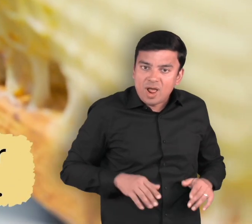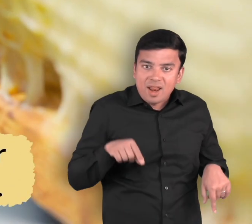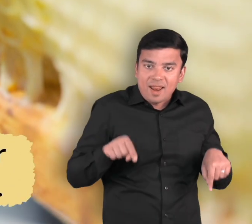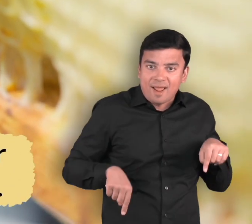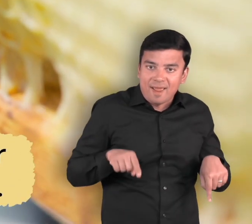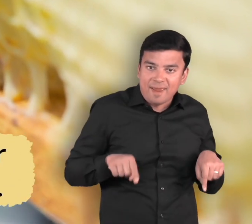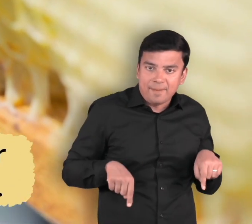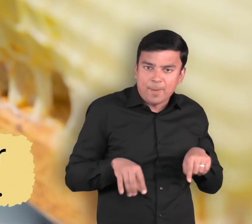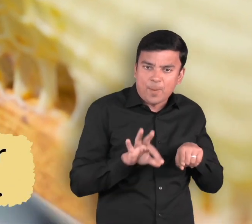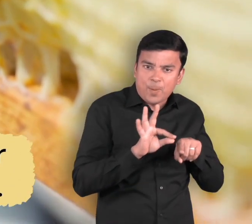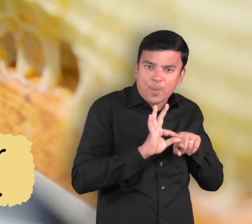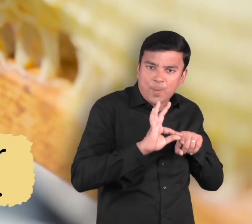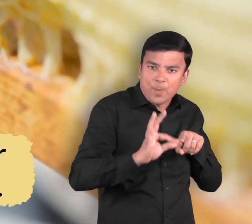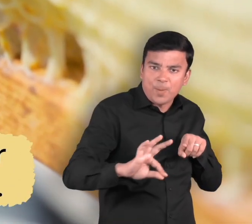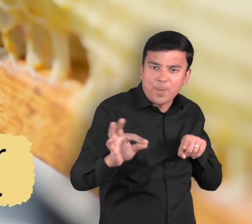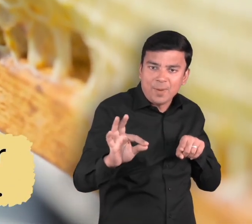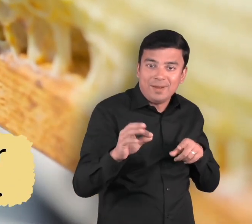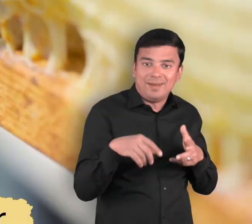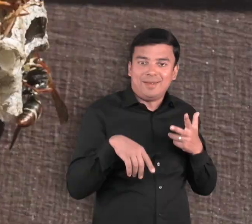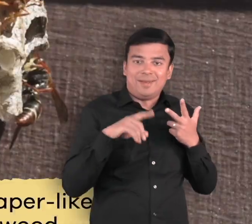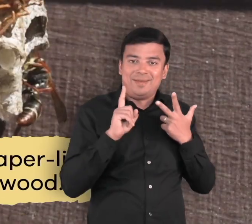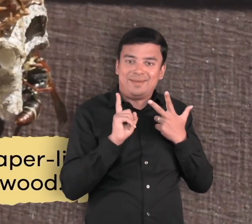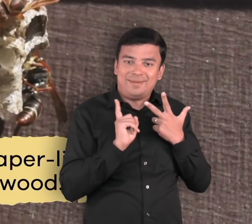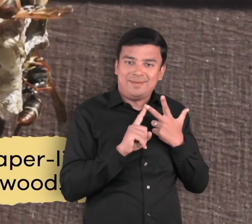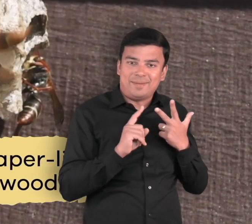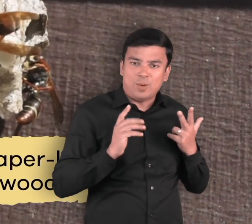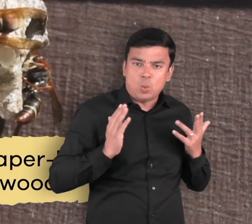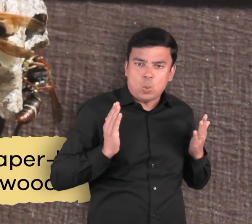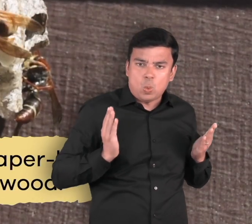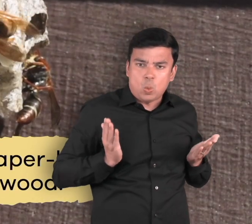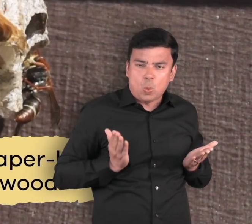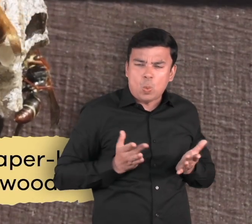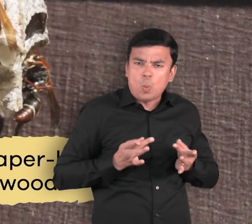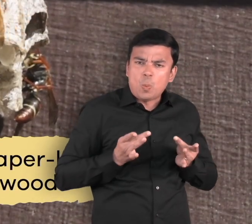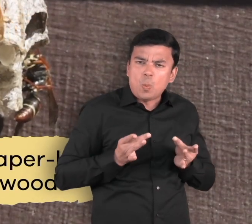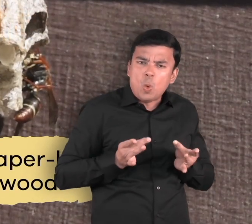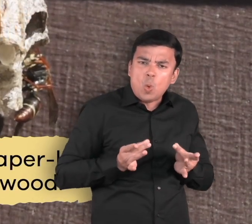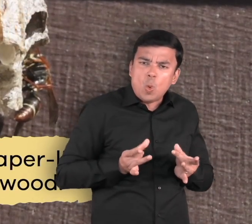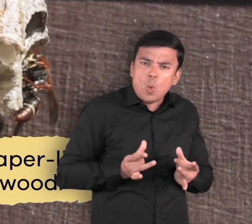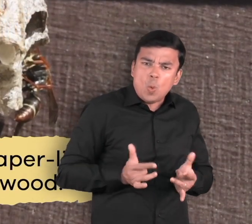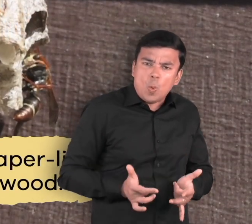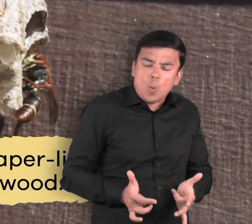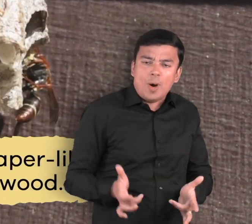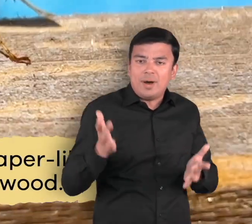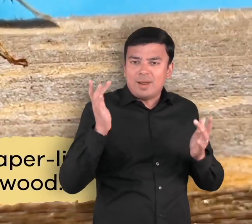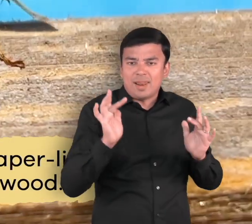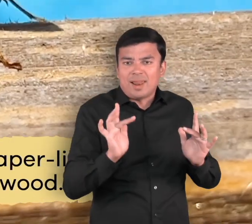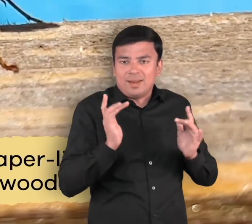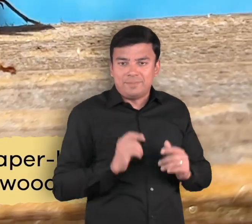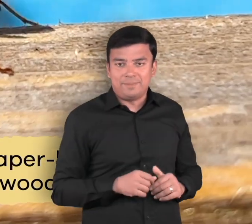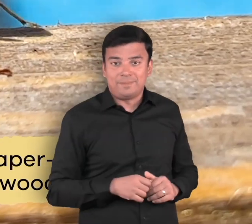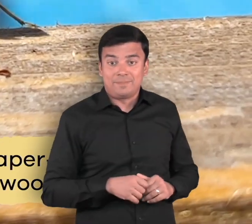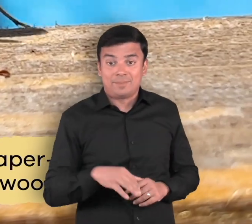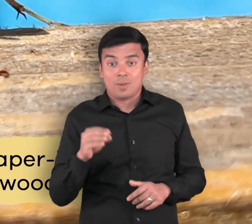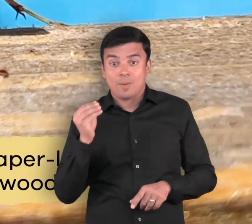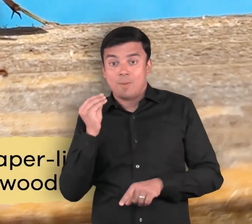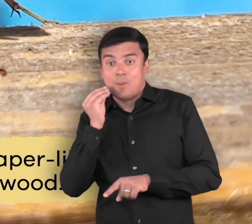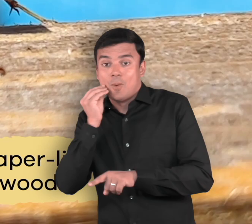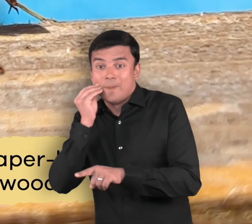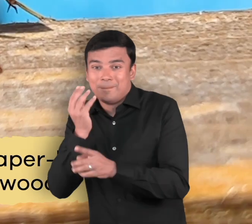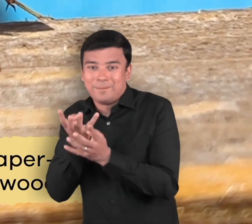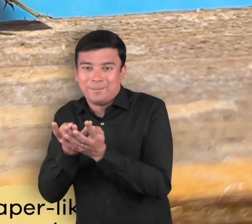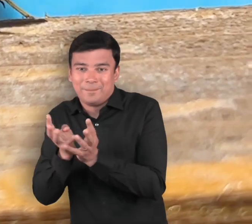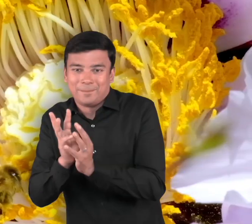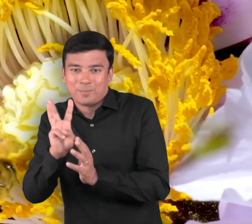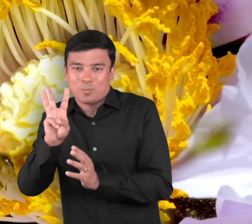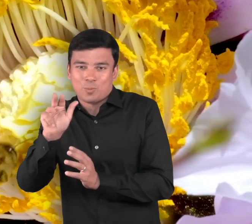Bees make their nests from wax, while wasp nests are made from paper-like materials, such as chewed